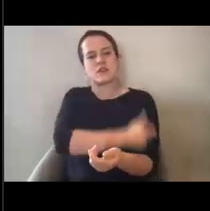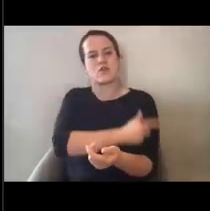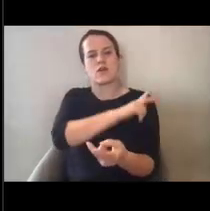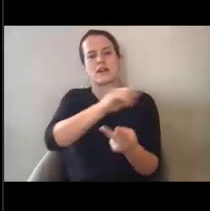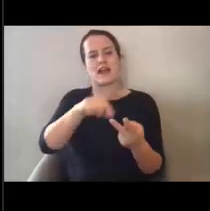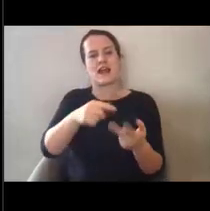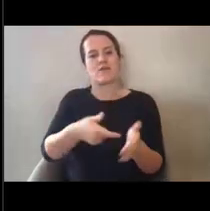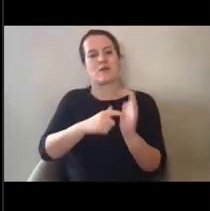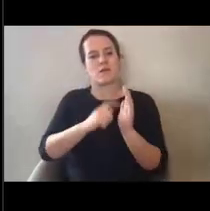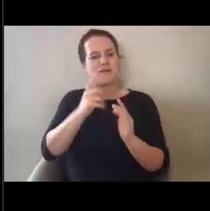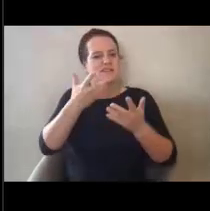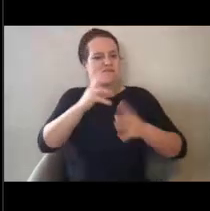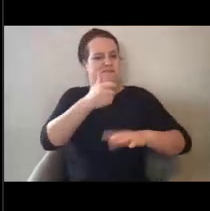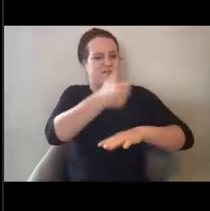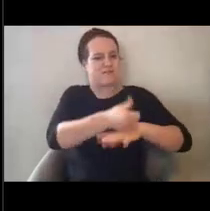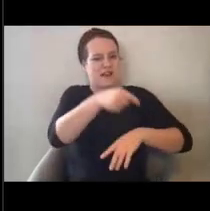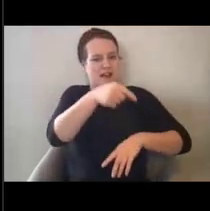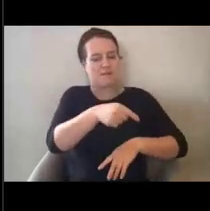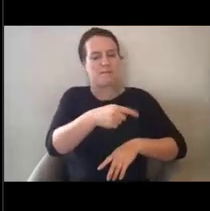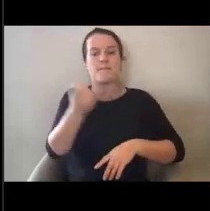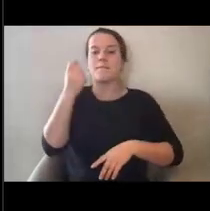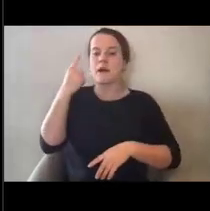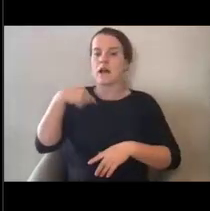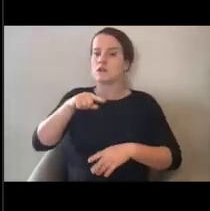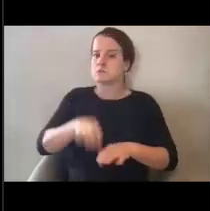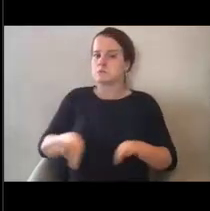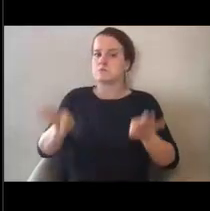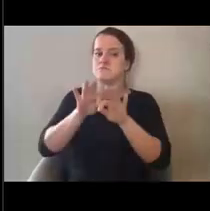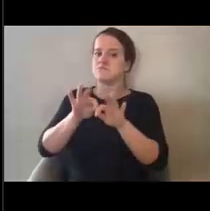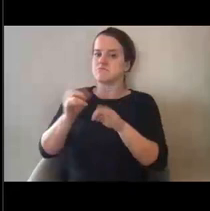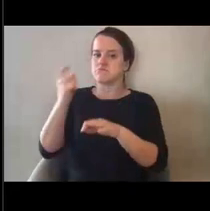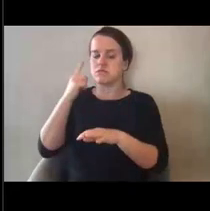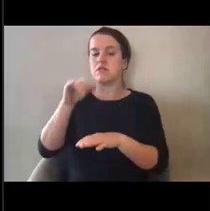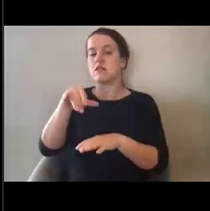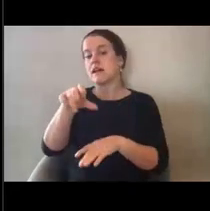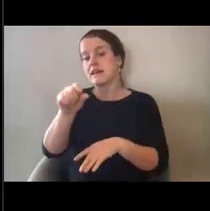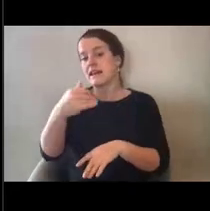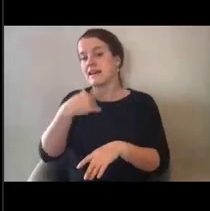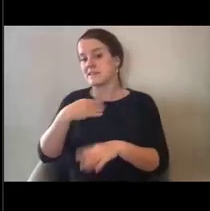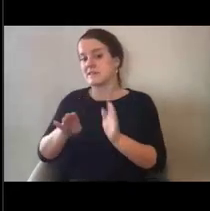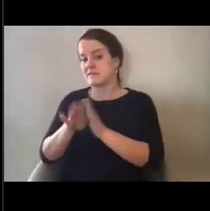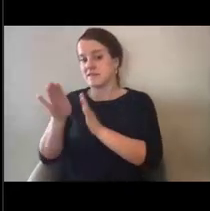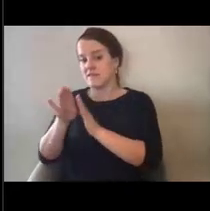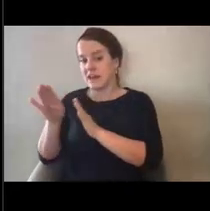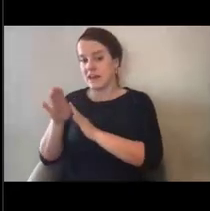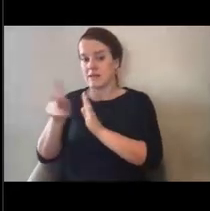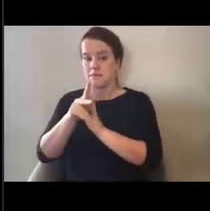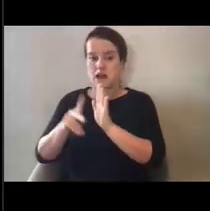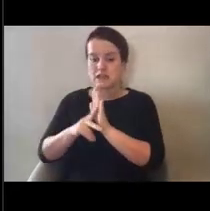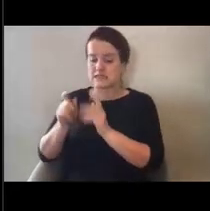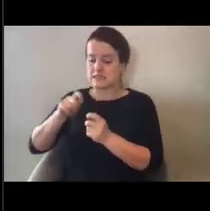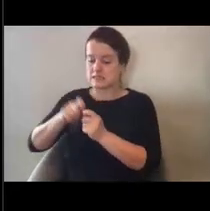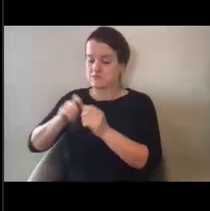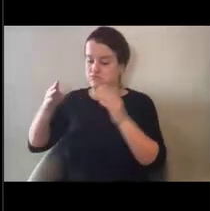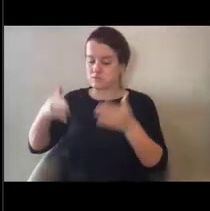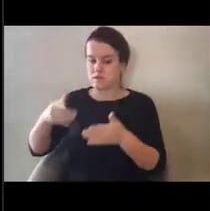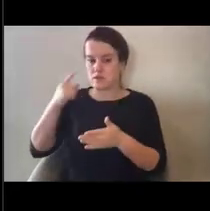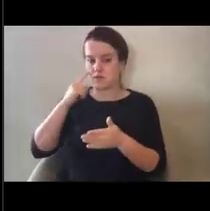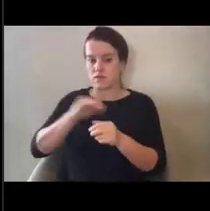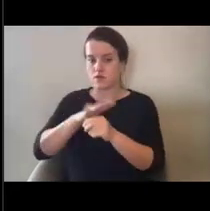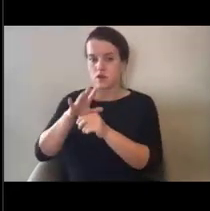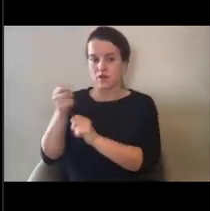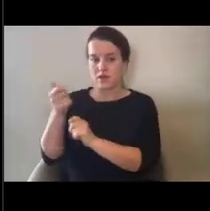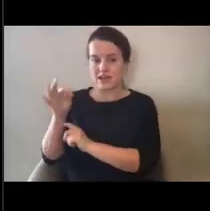that are already in place. And it's important to understand that although we have developed policies specific for COVID-19